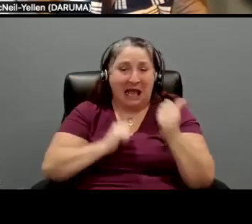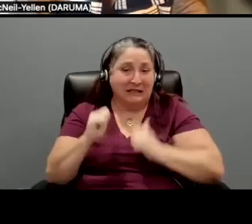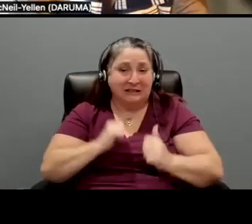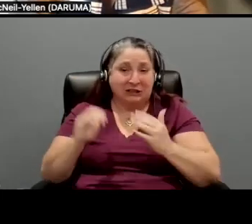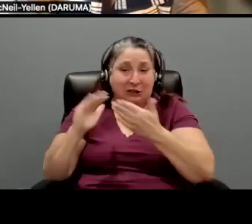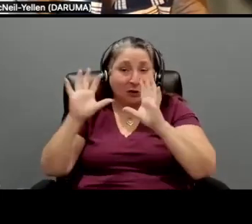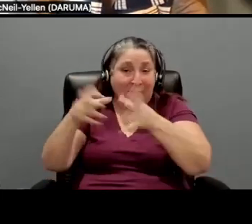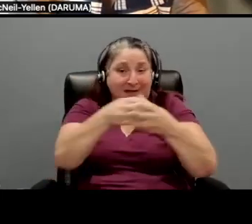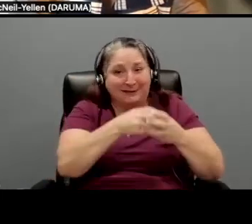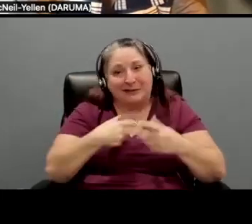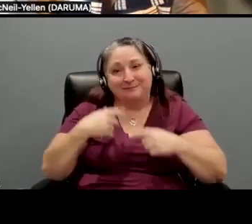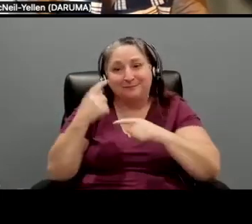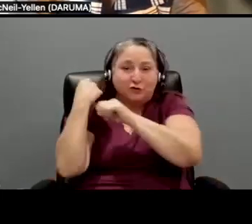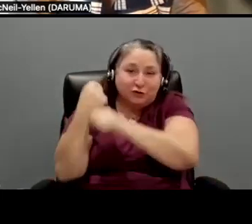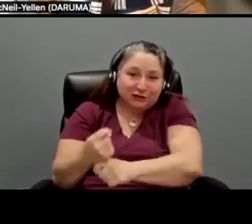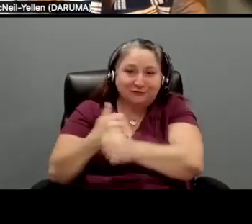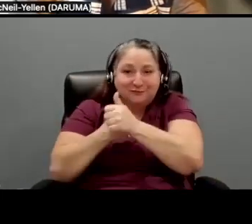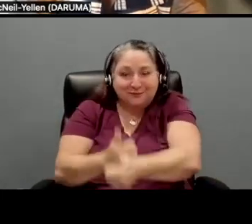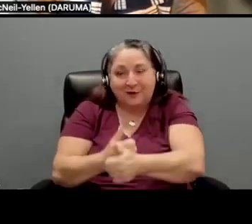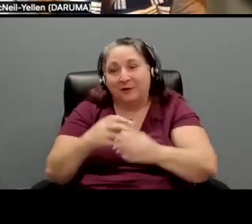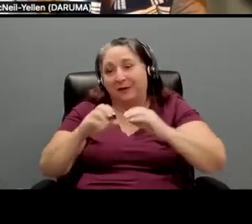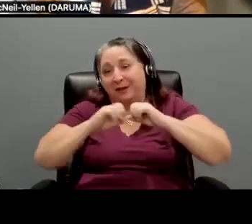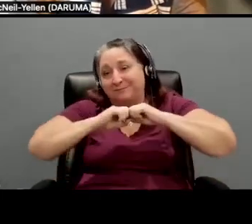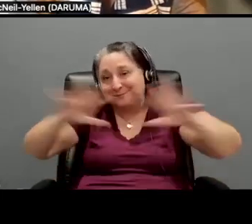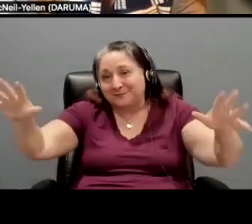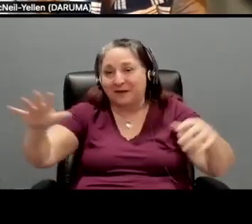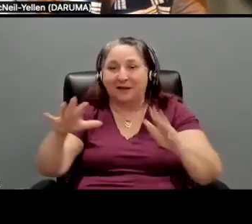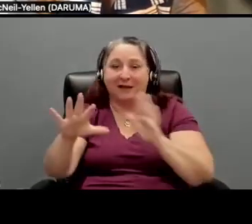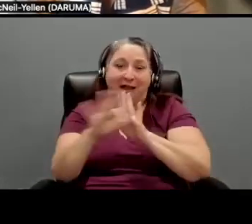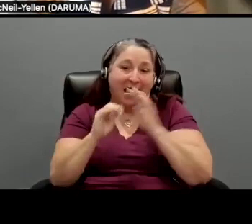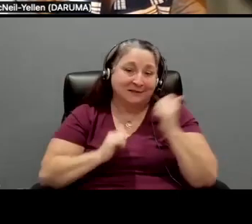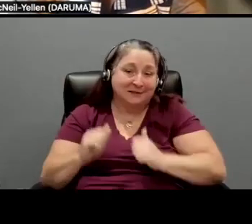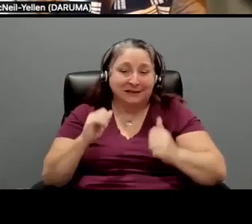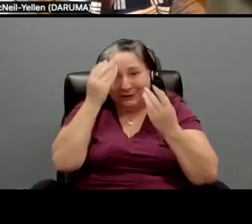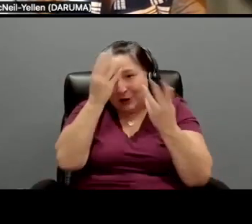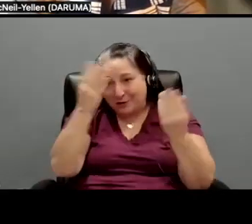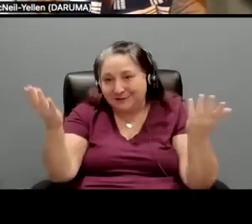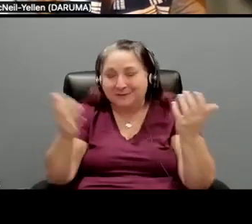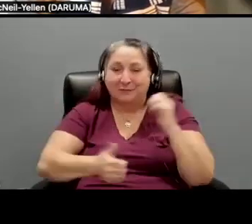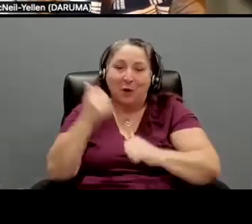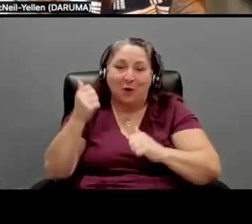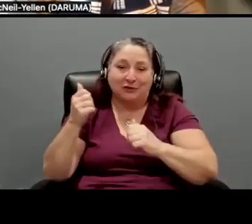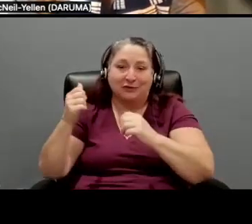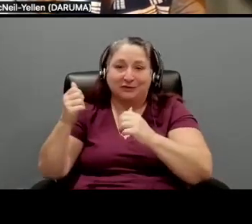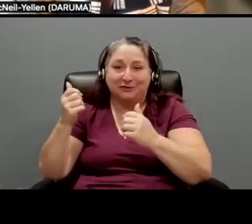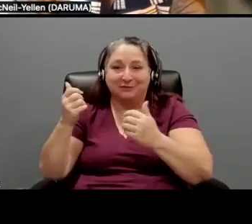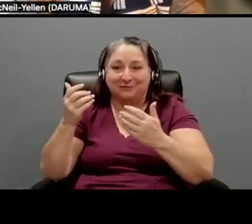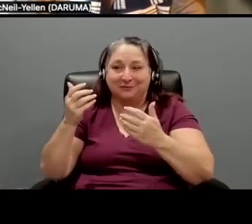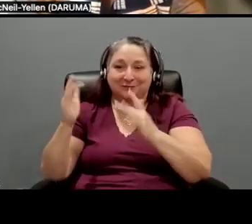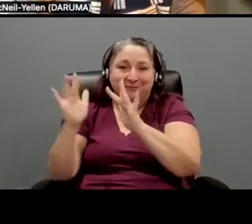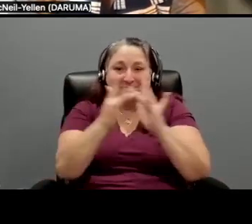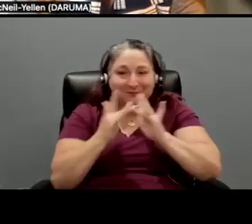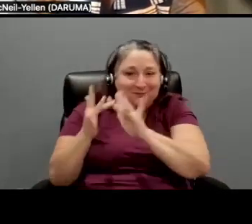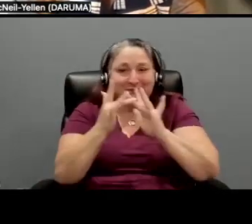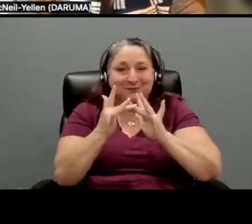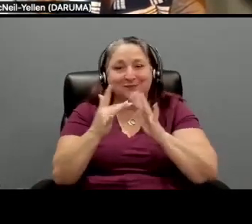sort of traditional route. We put out, uh, you know, casting notices on all the major services and, you we